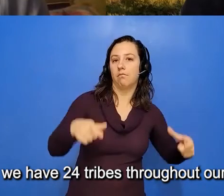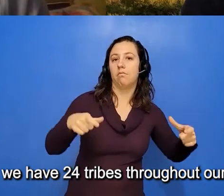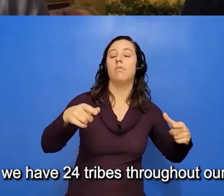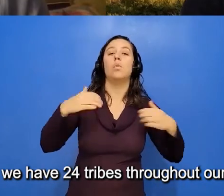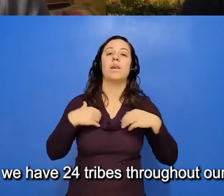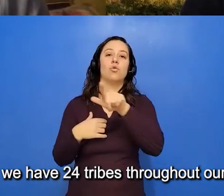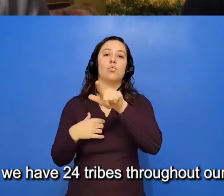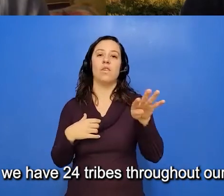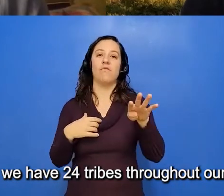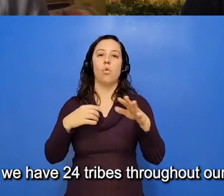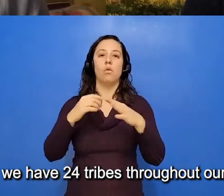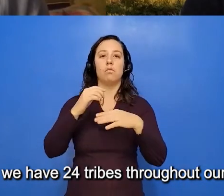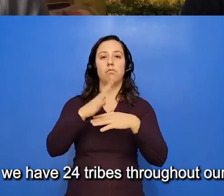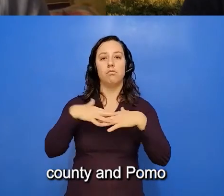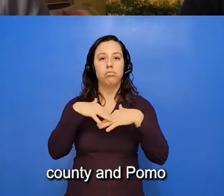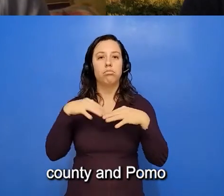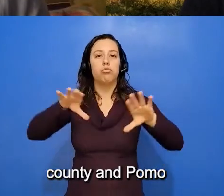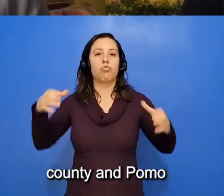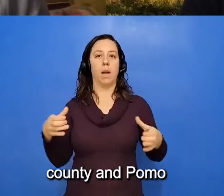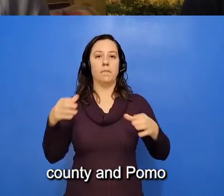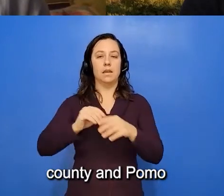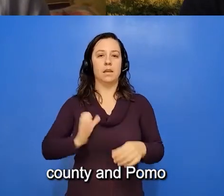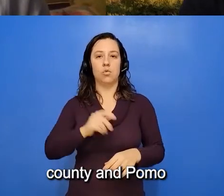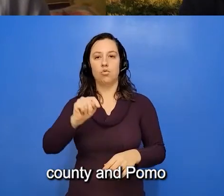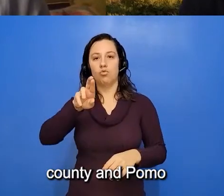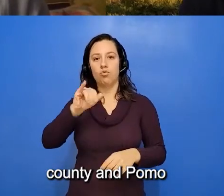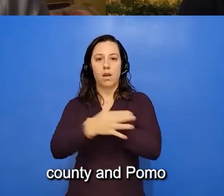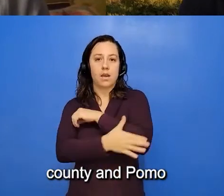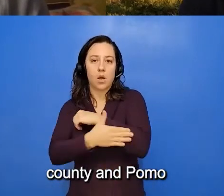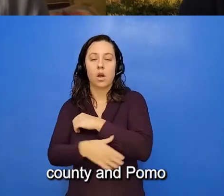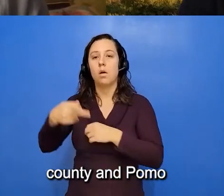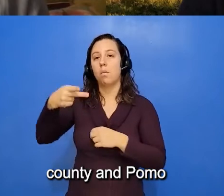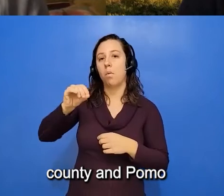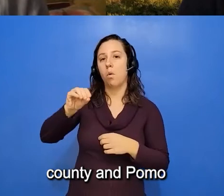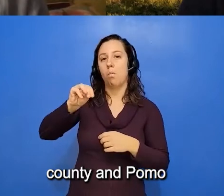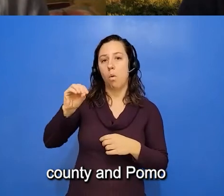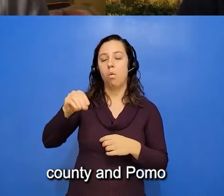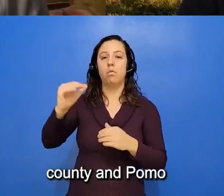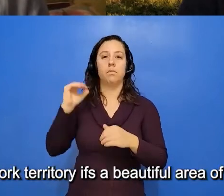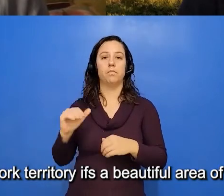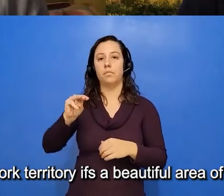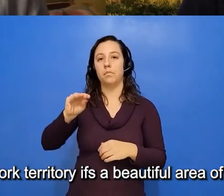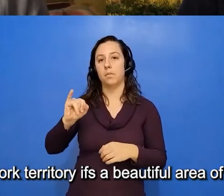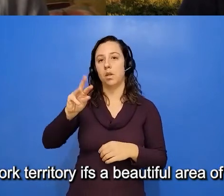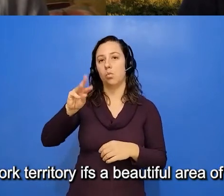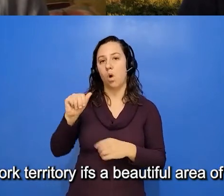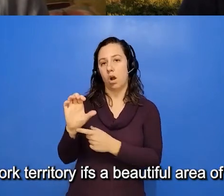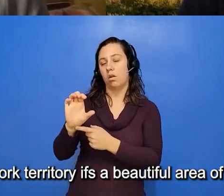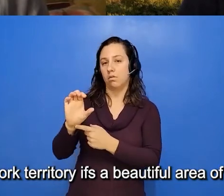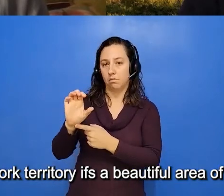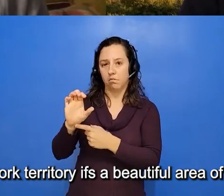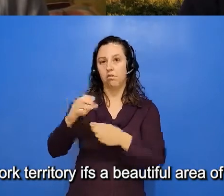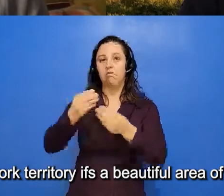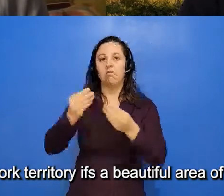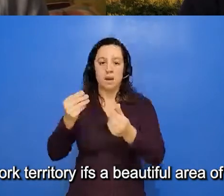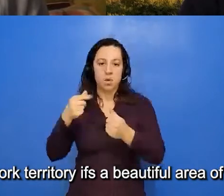tribes throughout our Tri-County region. It's Pomo and Miwok territory. It is